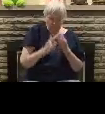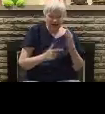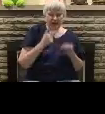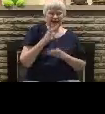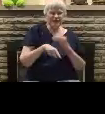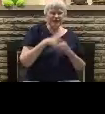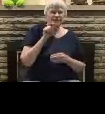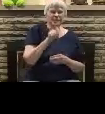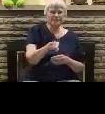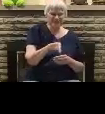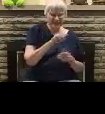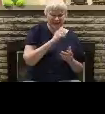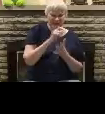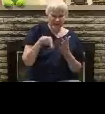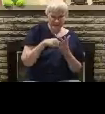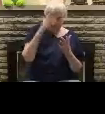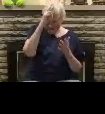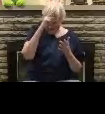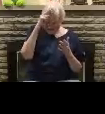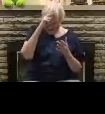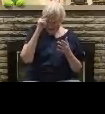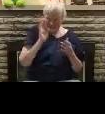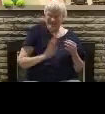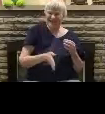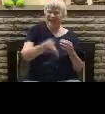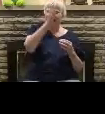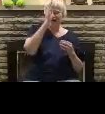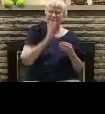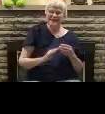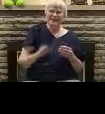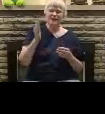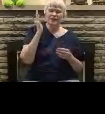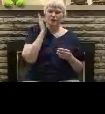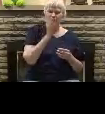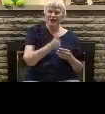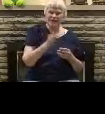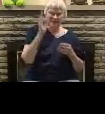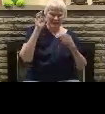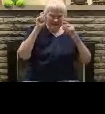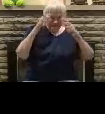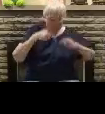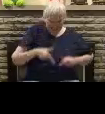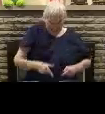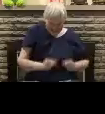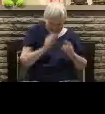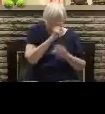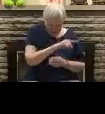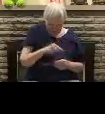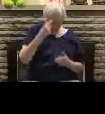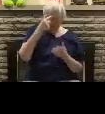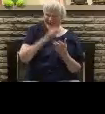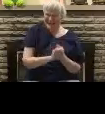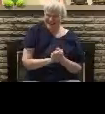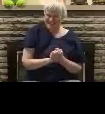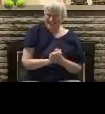What about you? Verse 11 And for this cause God shall send them strong delusion that they should believe